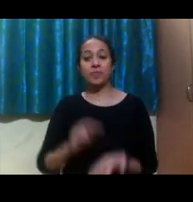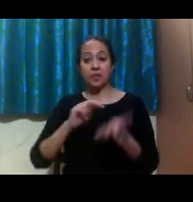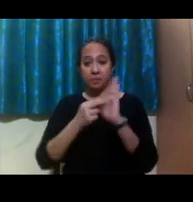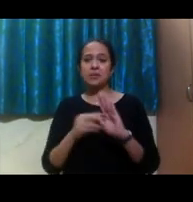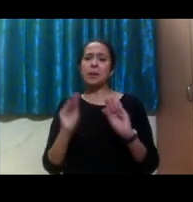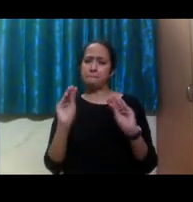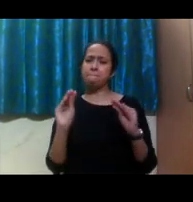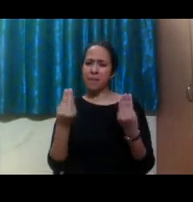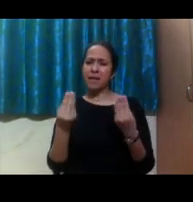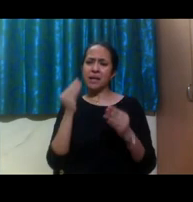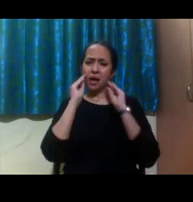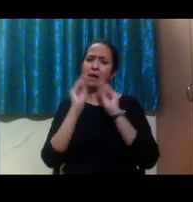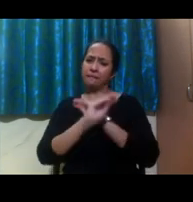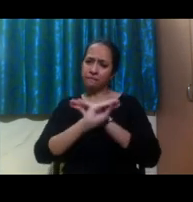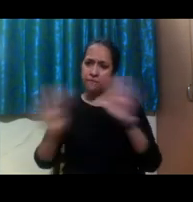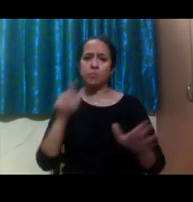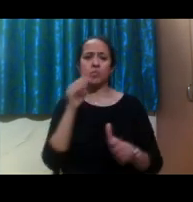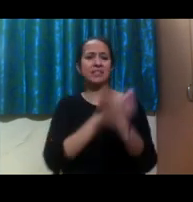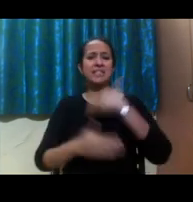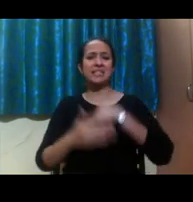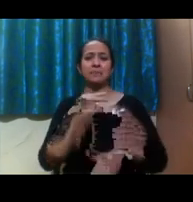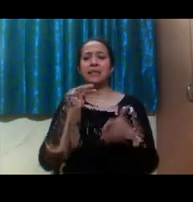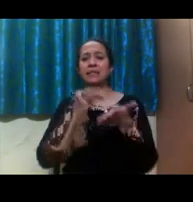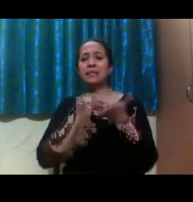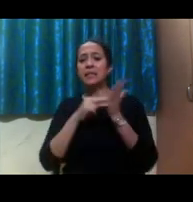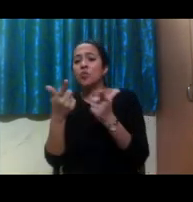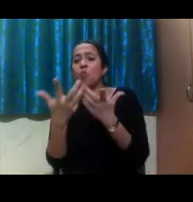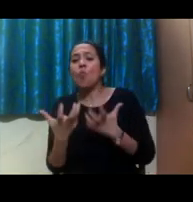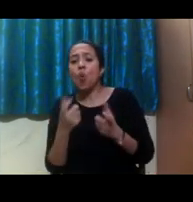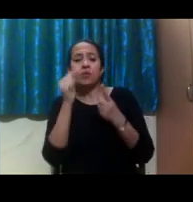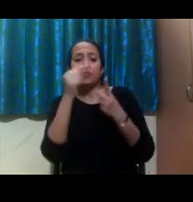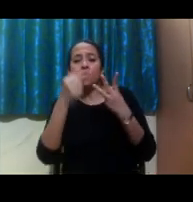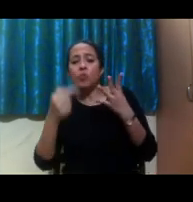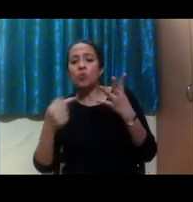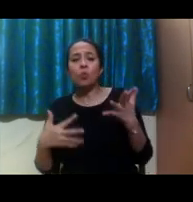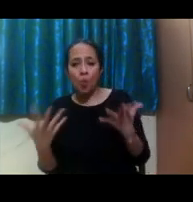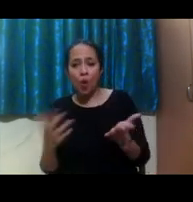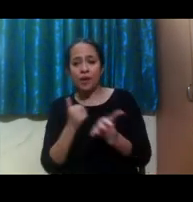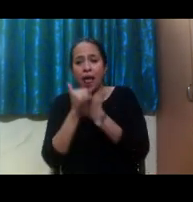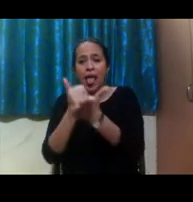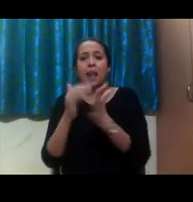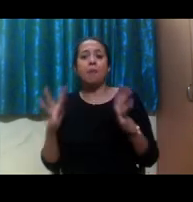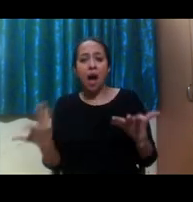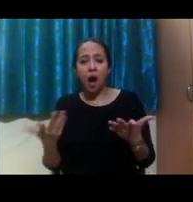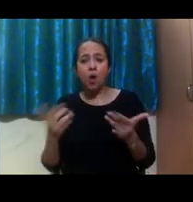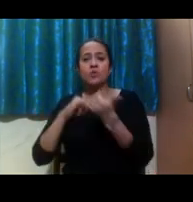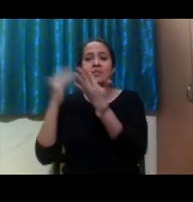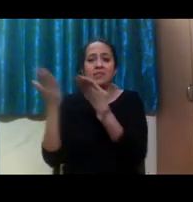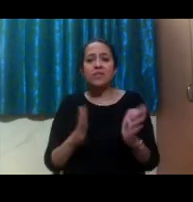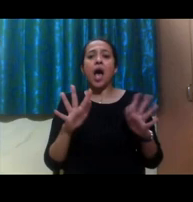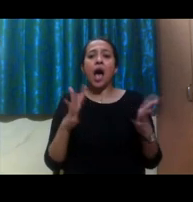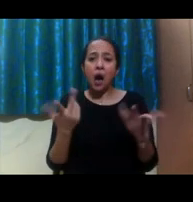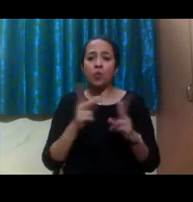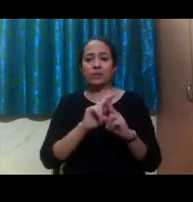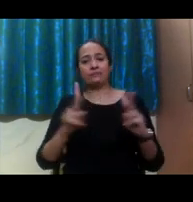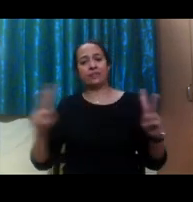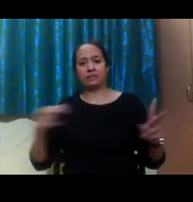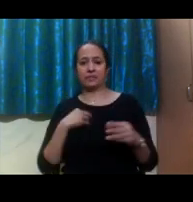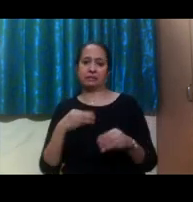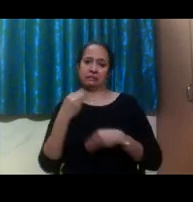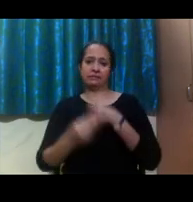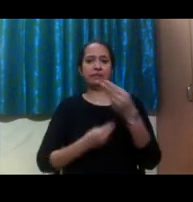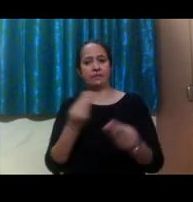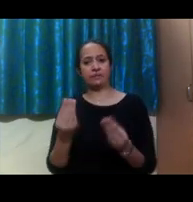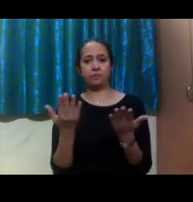your disability-related needs, um, after the application process, especially for international students, um,